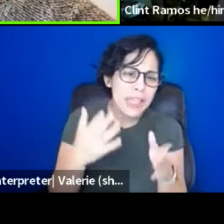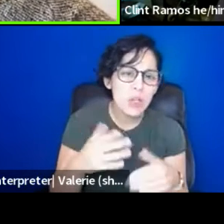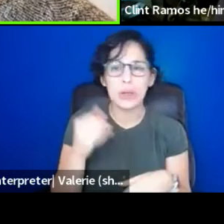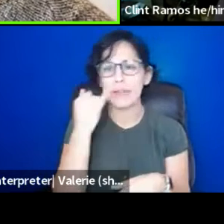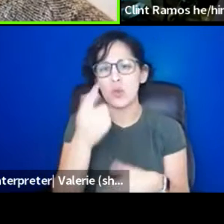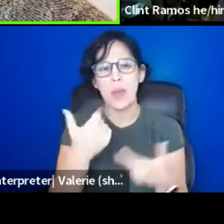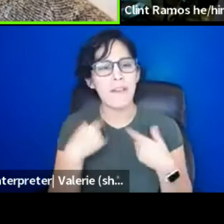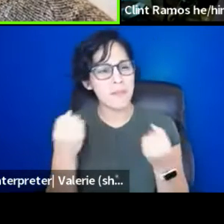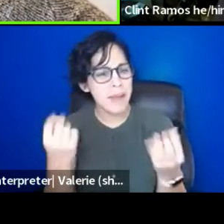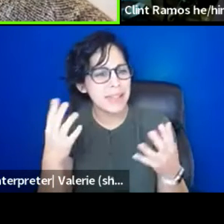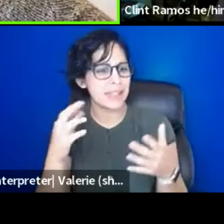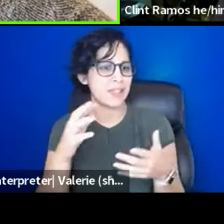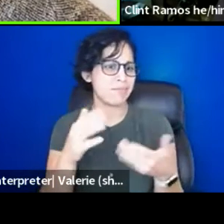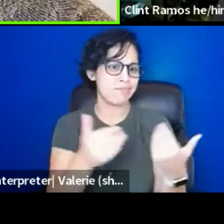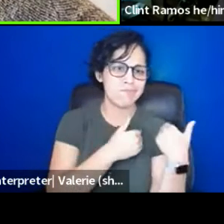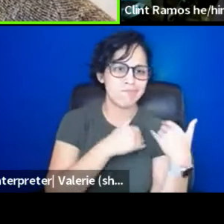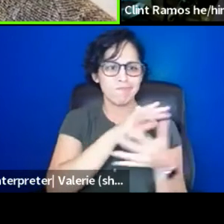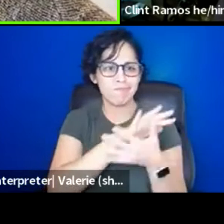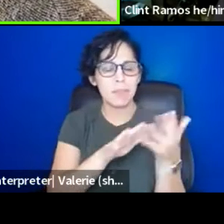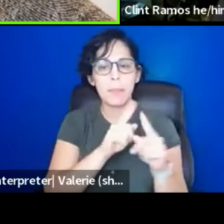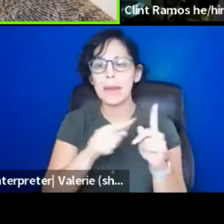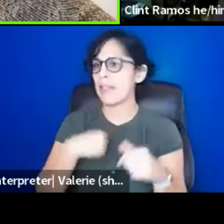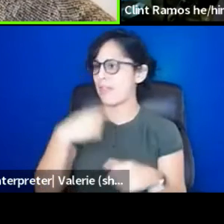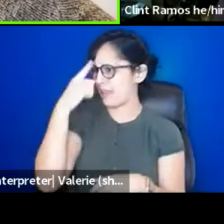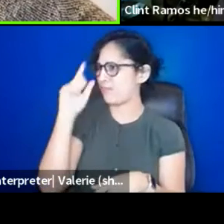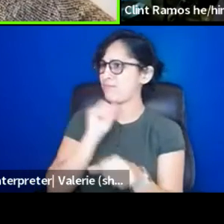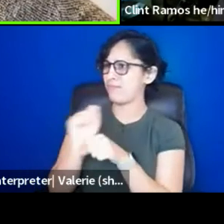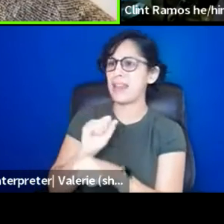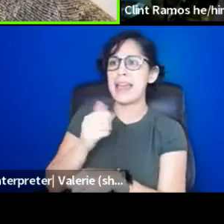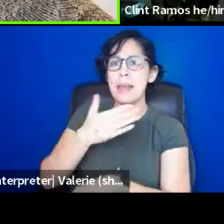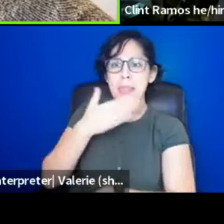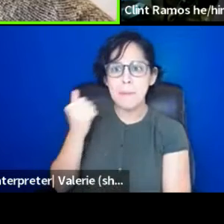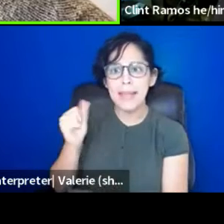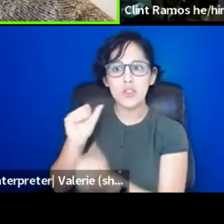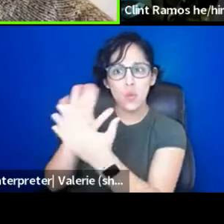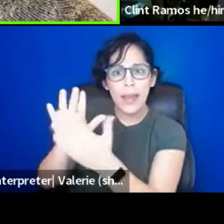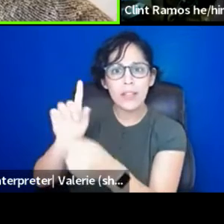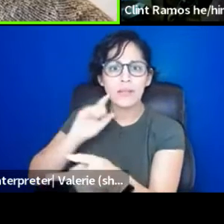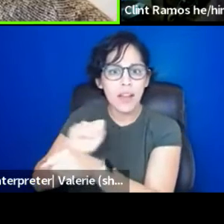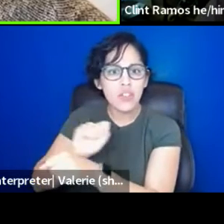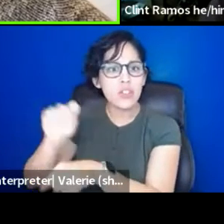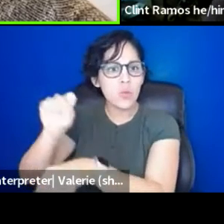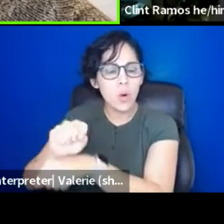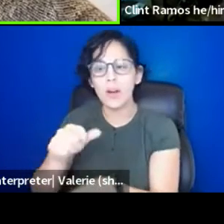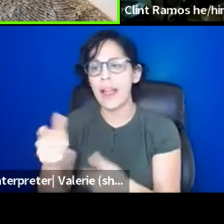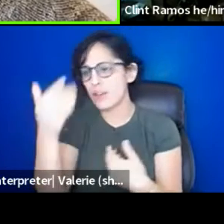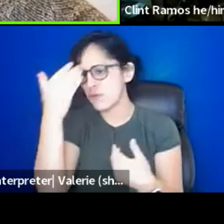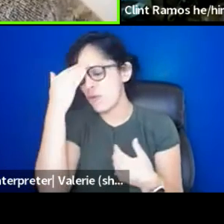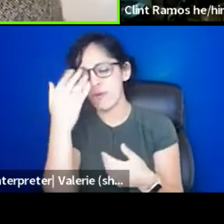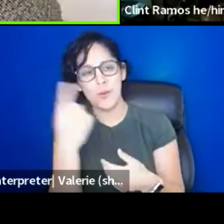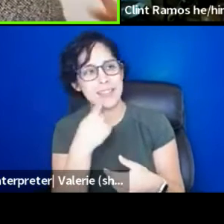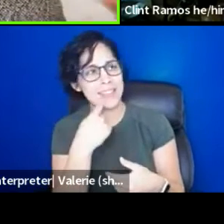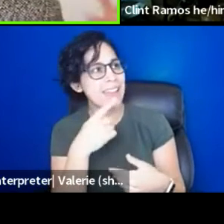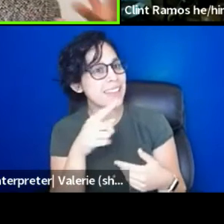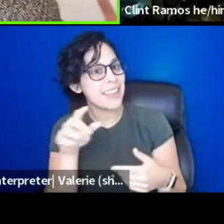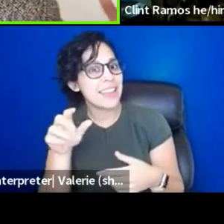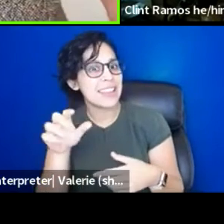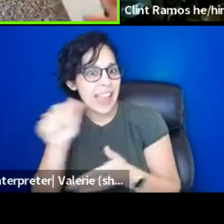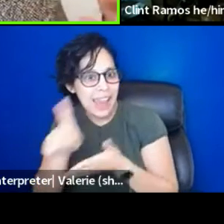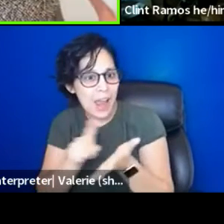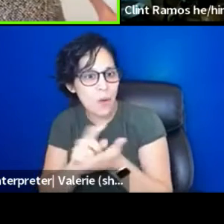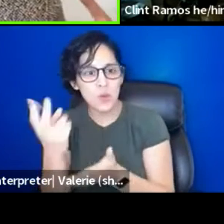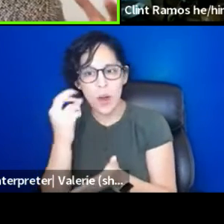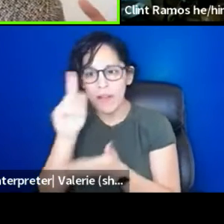actually think it's just a better way to work. And I love somebody in their, in their notes said 10 out of 12 is a colloquialism for 14 out of 18. There are many